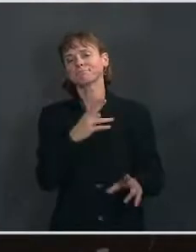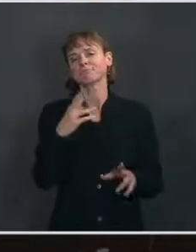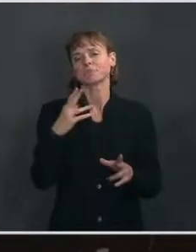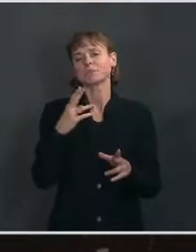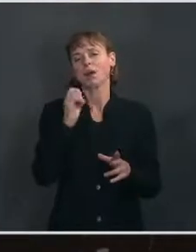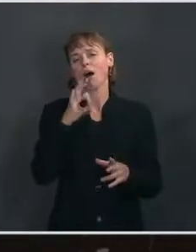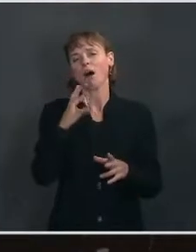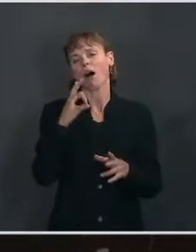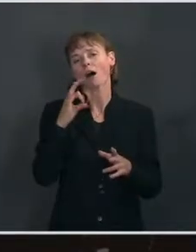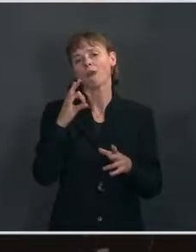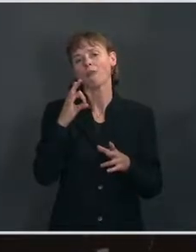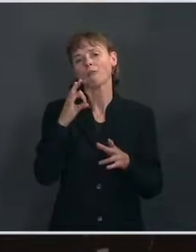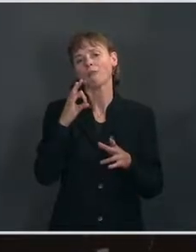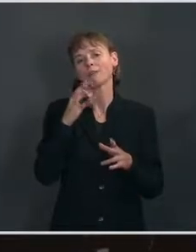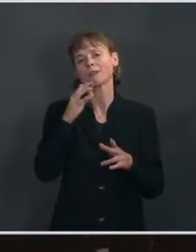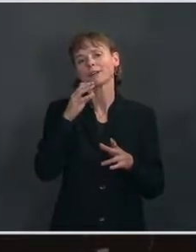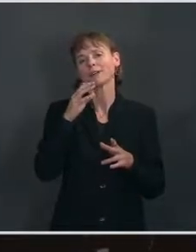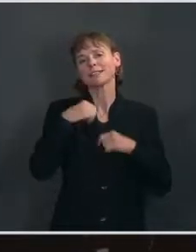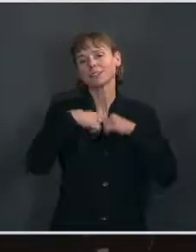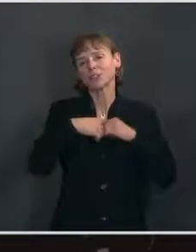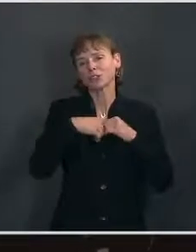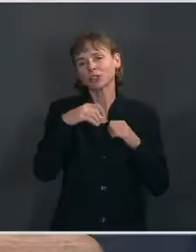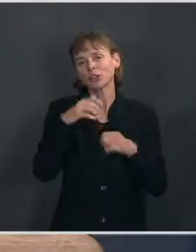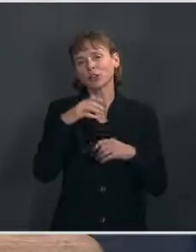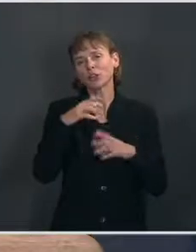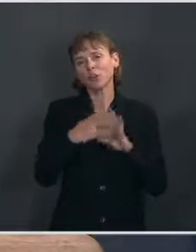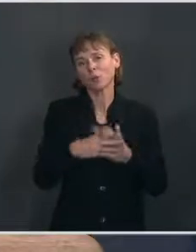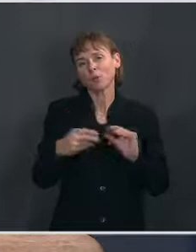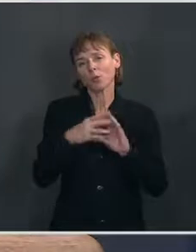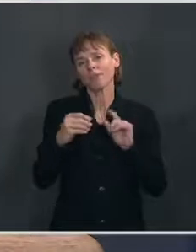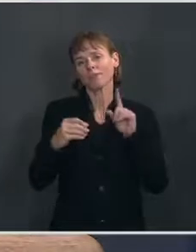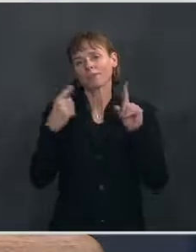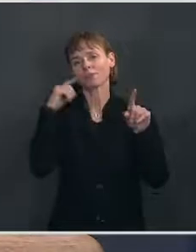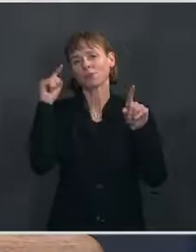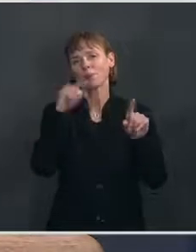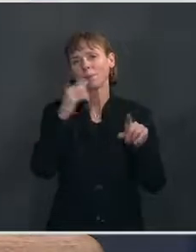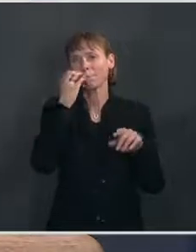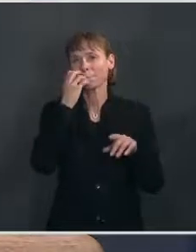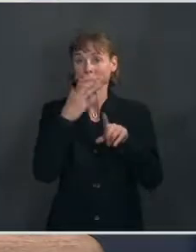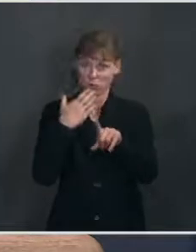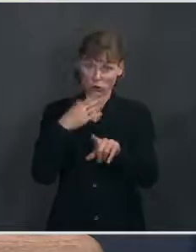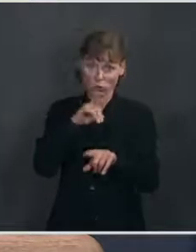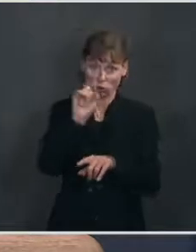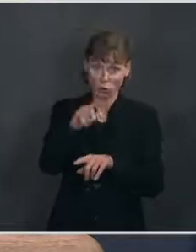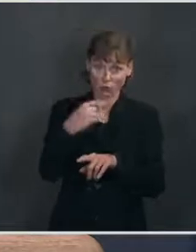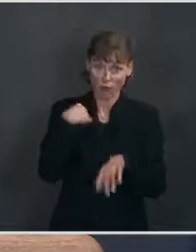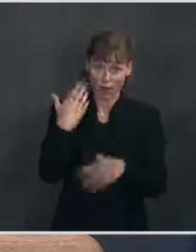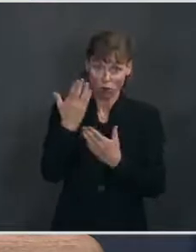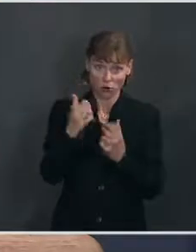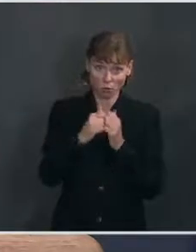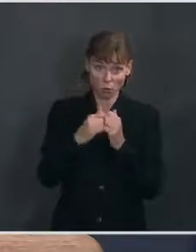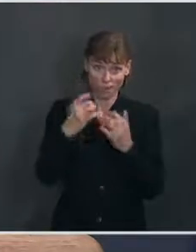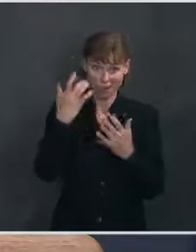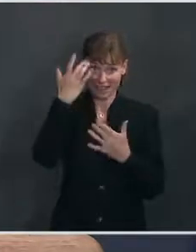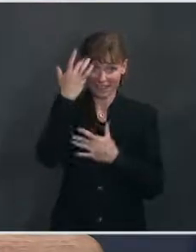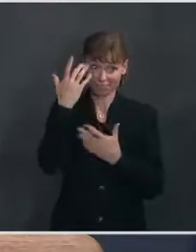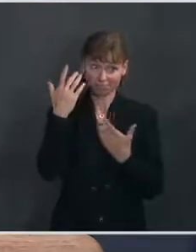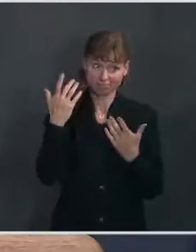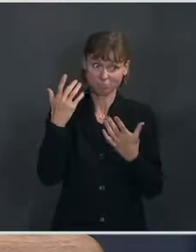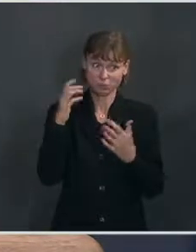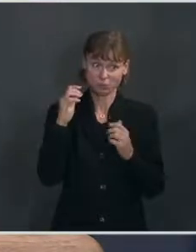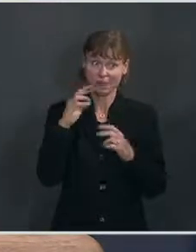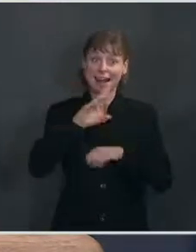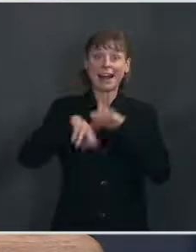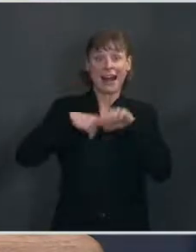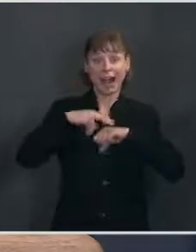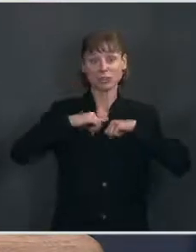either misuse it or leverage it to enrich himself?-hmm. This is a good question. I've raised it with our intelligence teams or our national